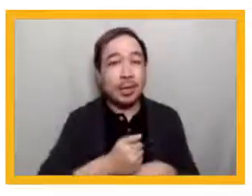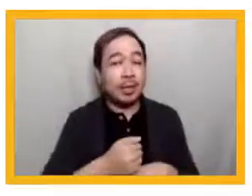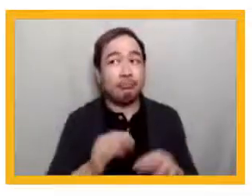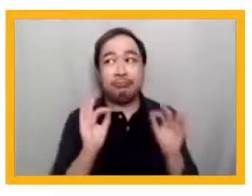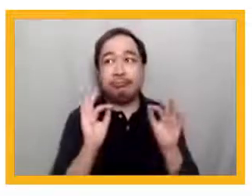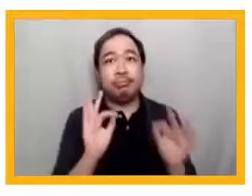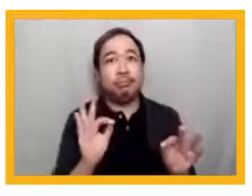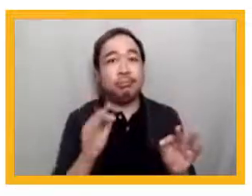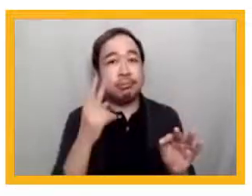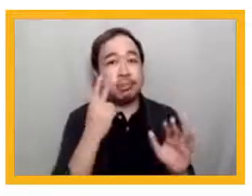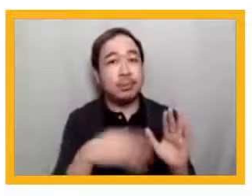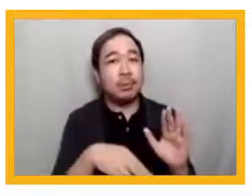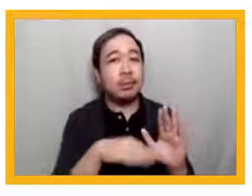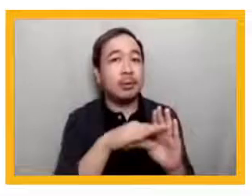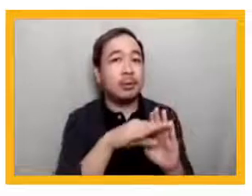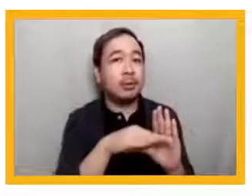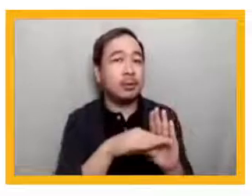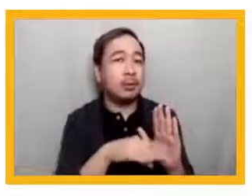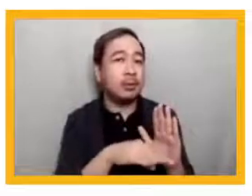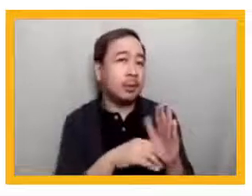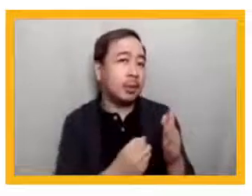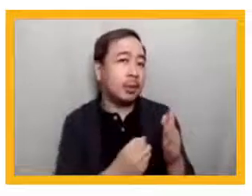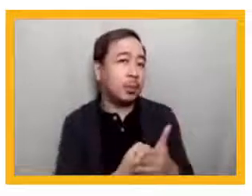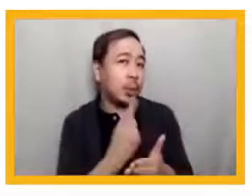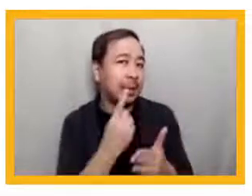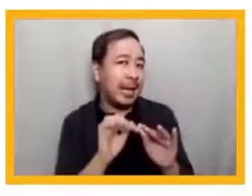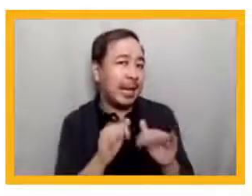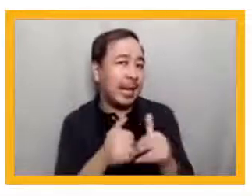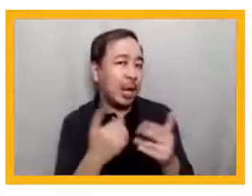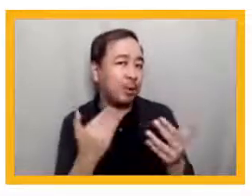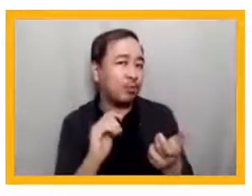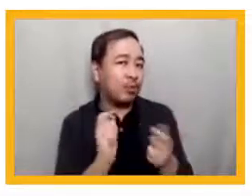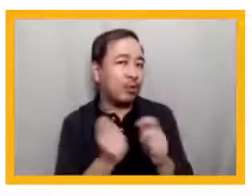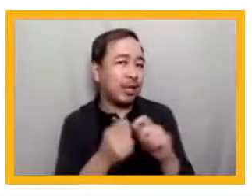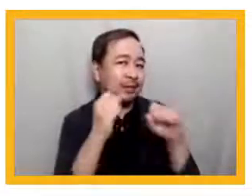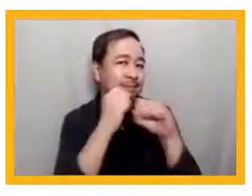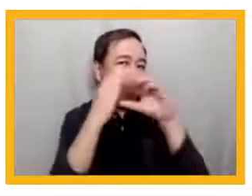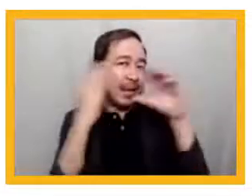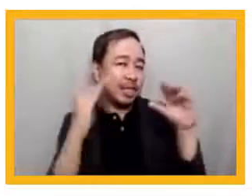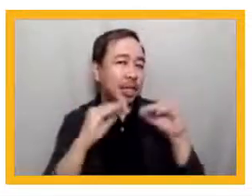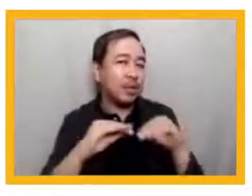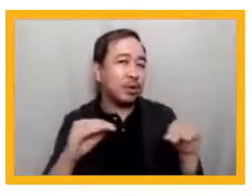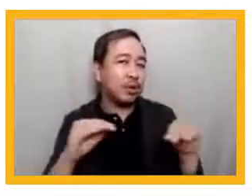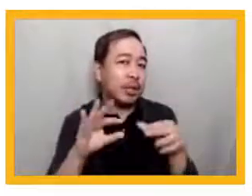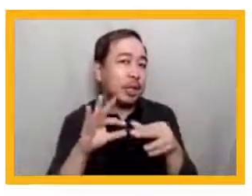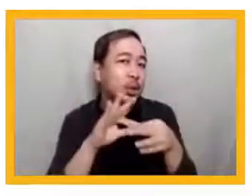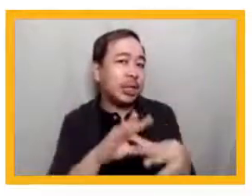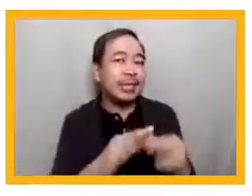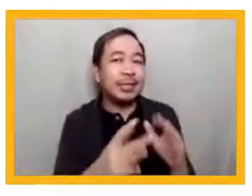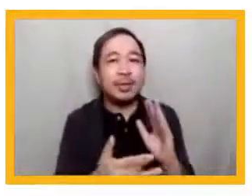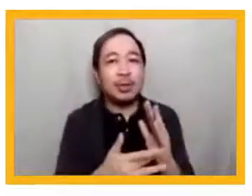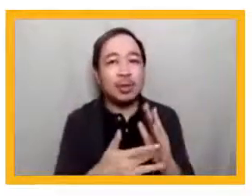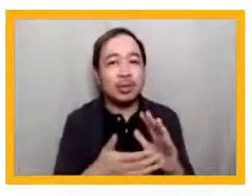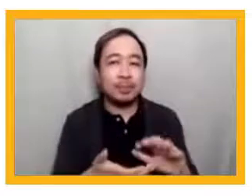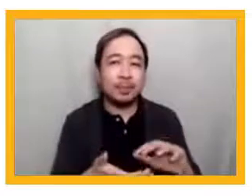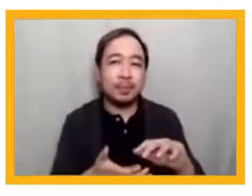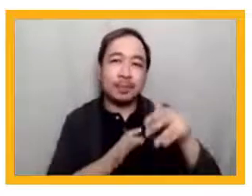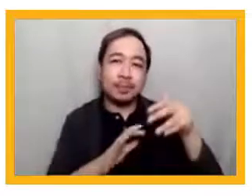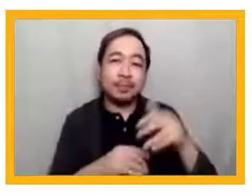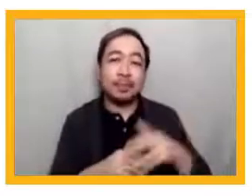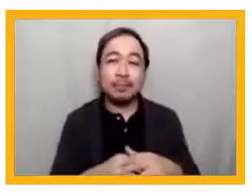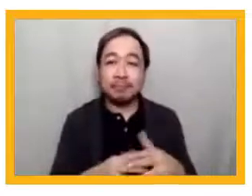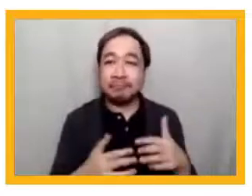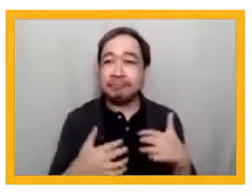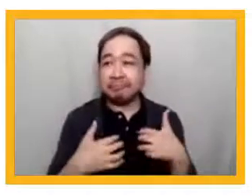outlining the opportunities for reimagining education in an age made uncertain by technological disruption. There's a very interesting